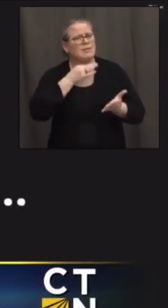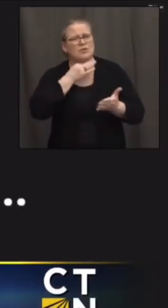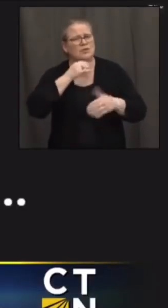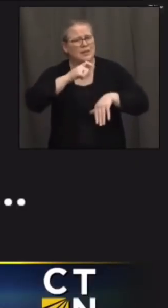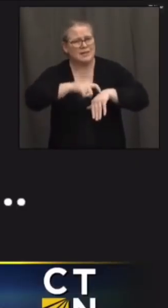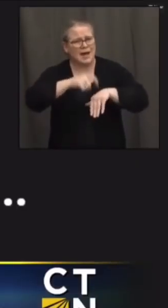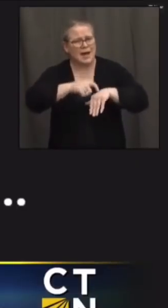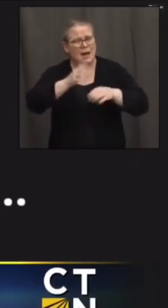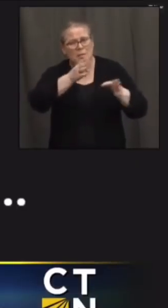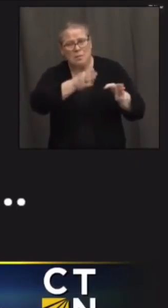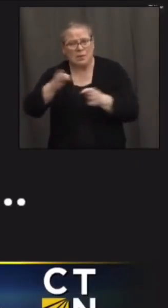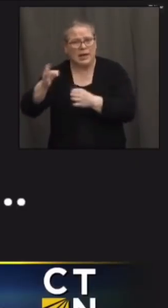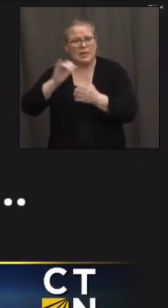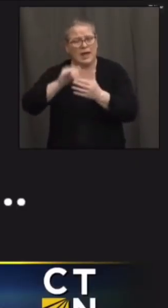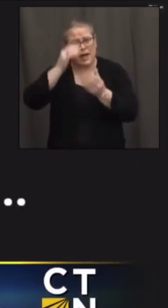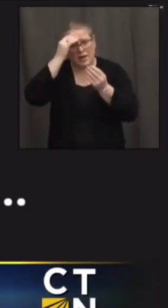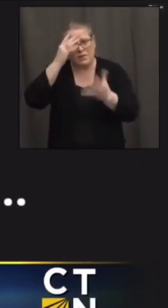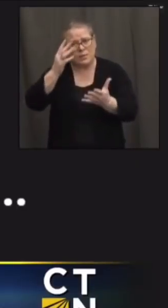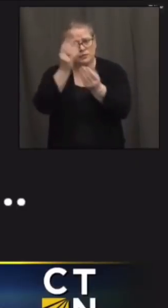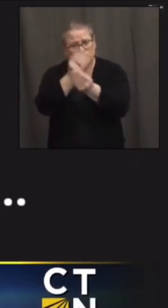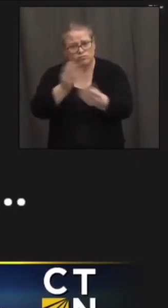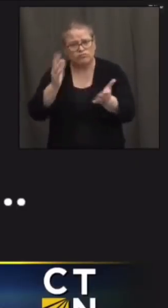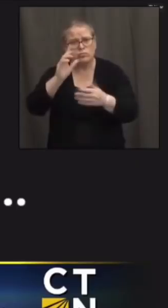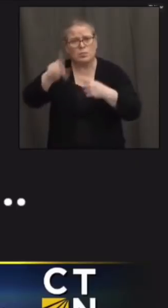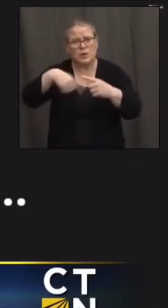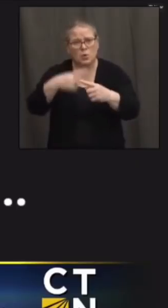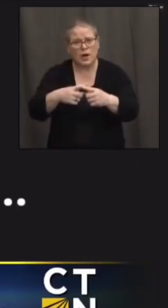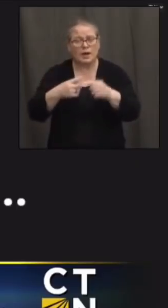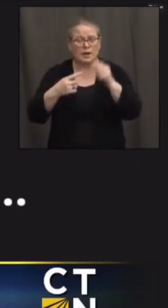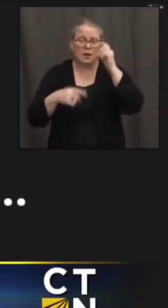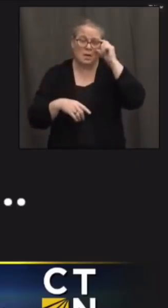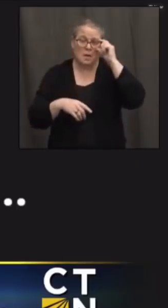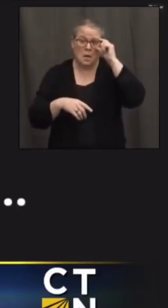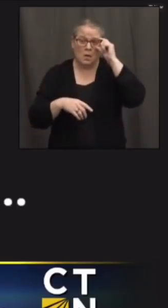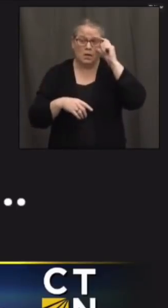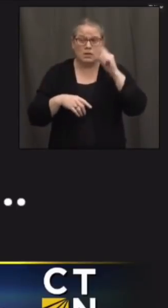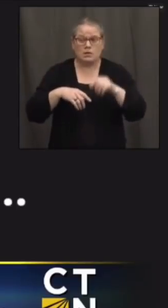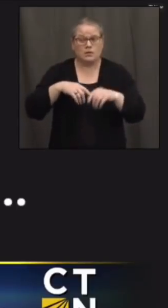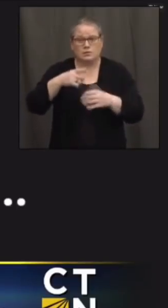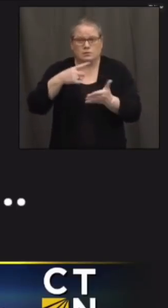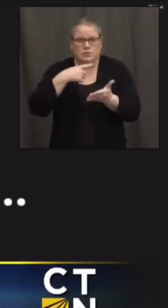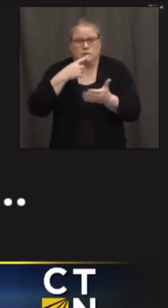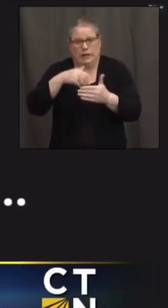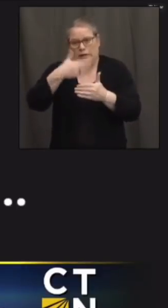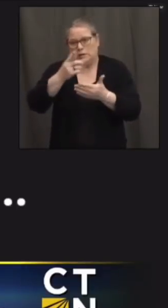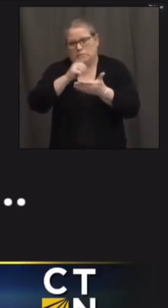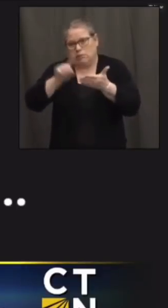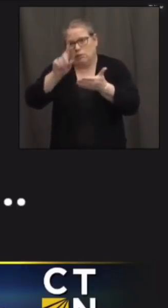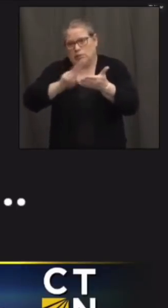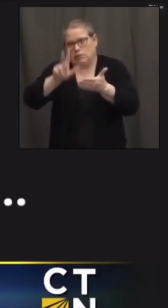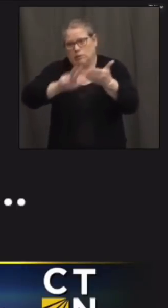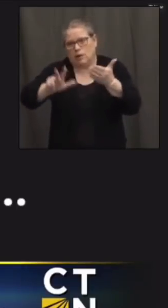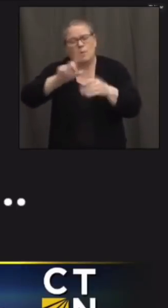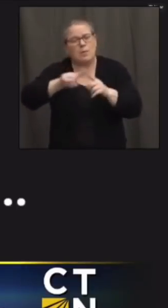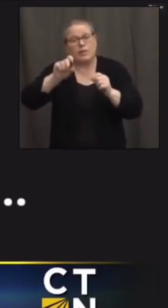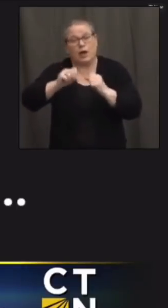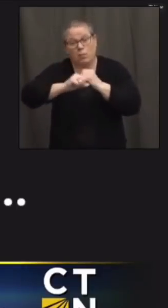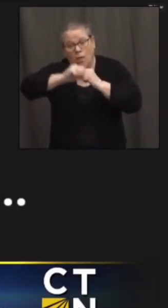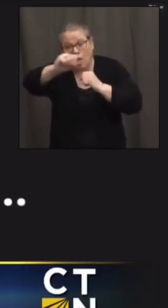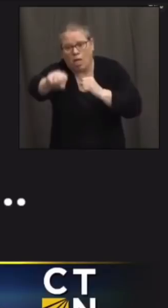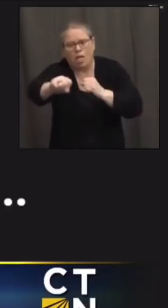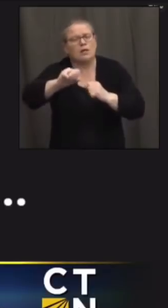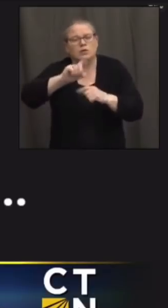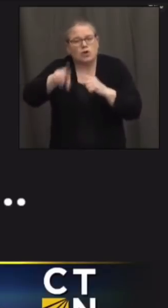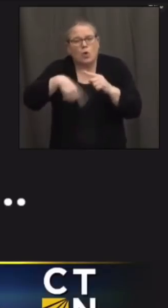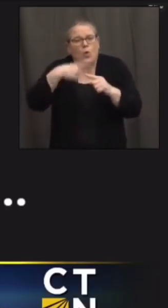when that information will be made public i know you said the next days and weeks but that could be a you know potentially a long period so can you explain like when